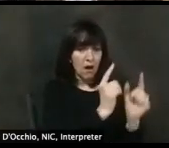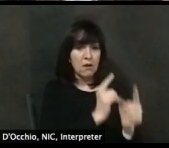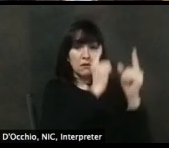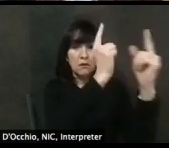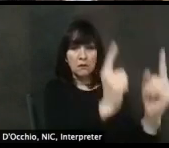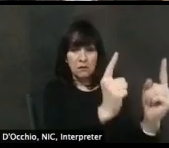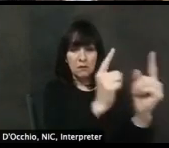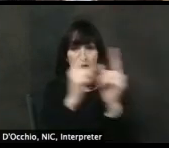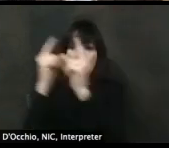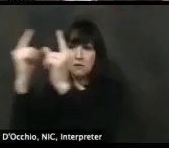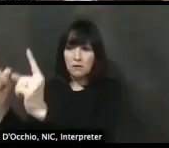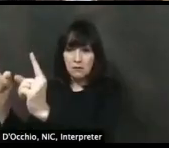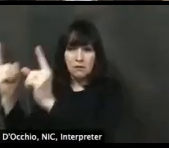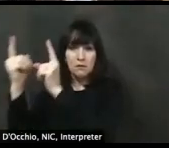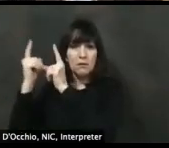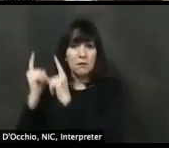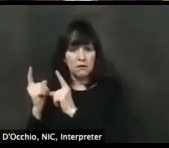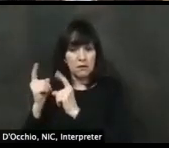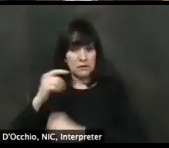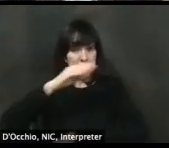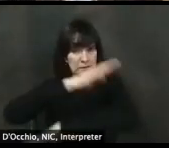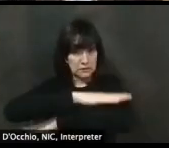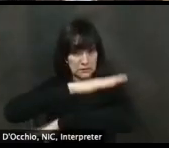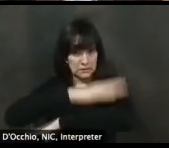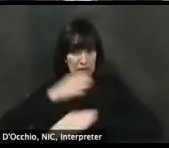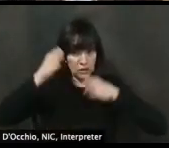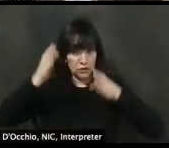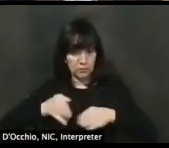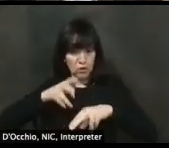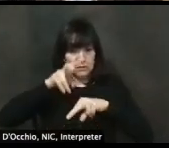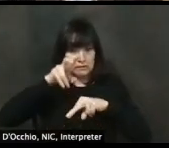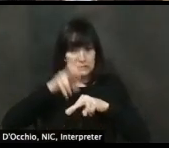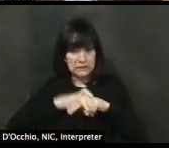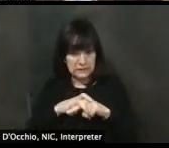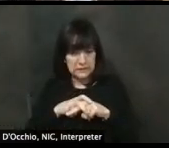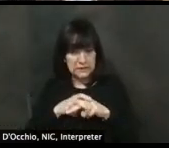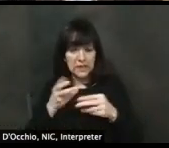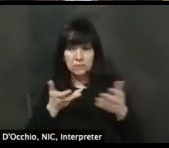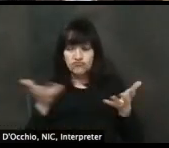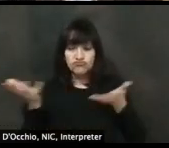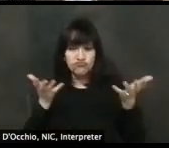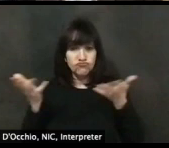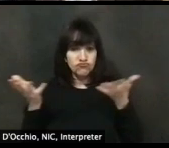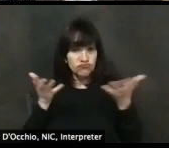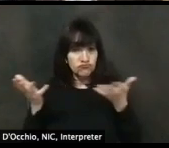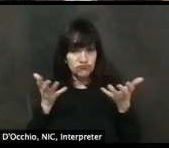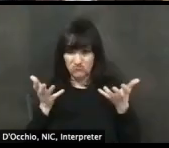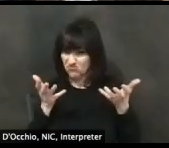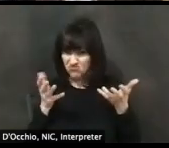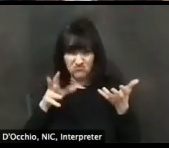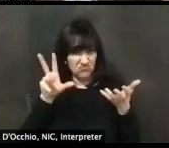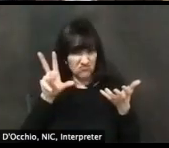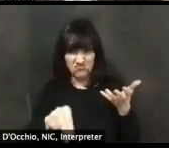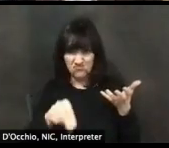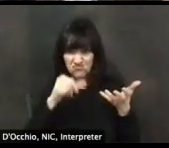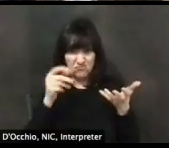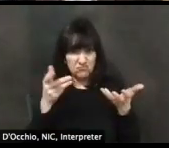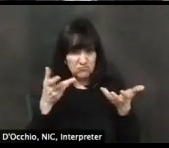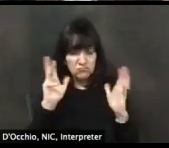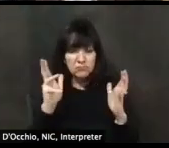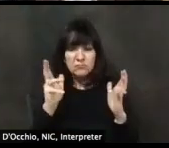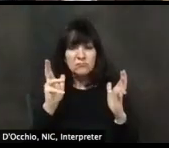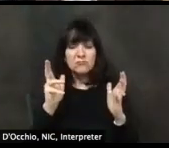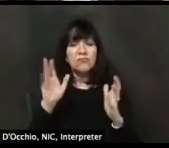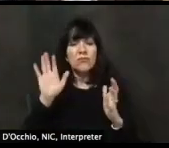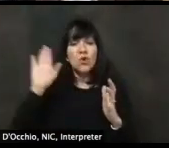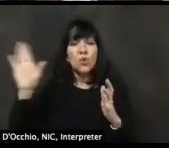receptionist be there or administrative staff? Have you heard a lot of these questions and generally, where can people go to get these kinds of specific questions